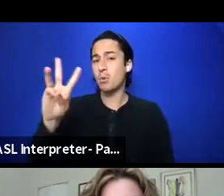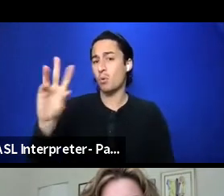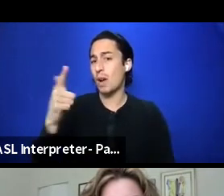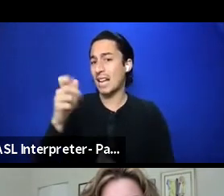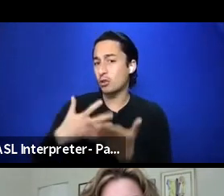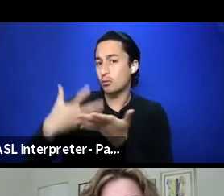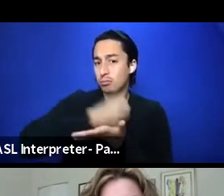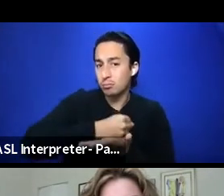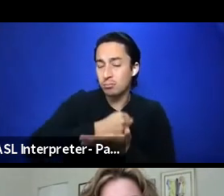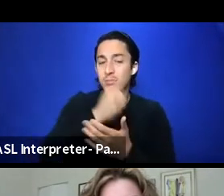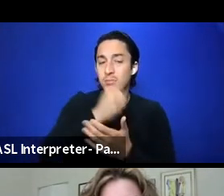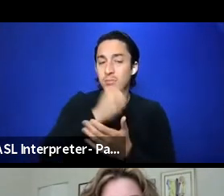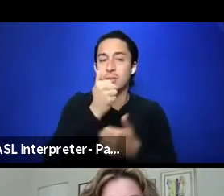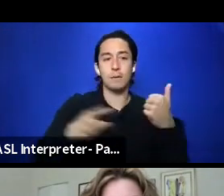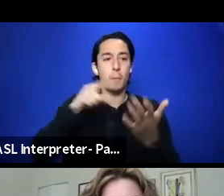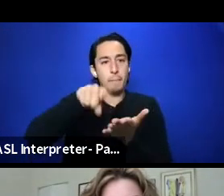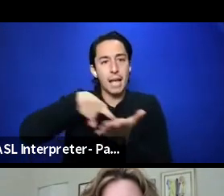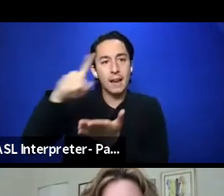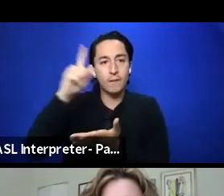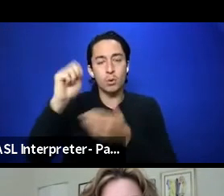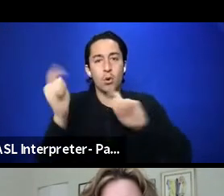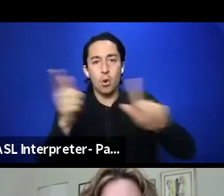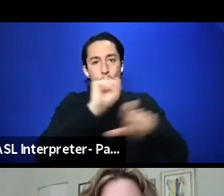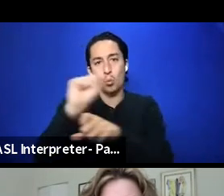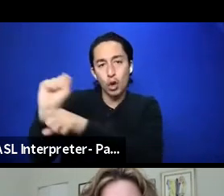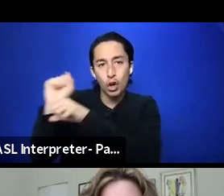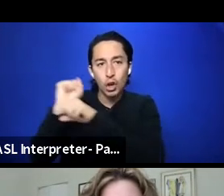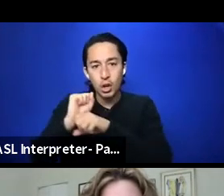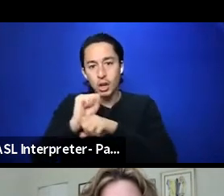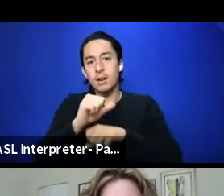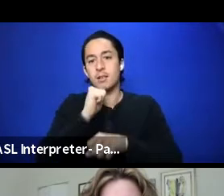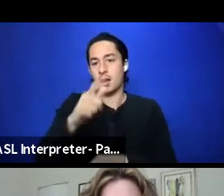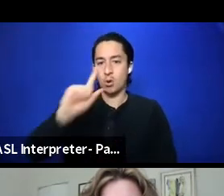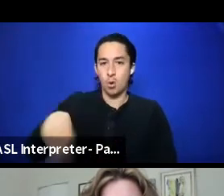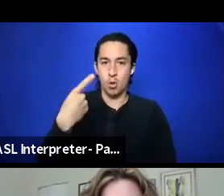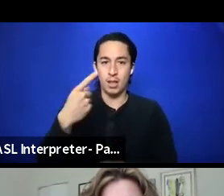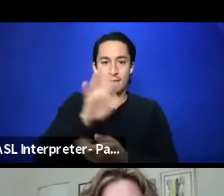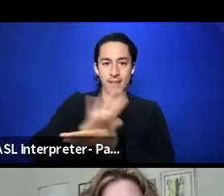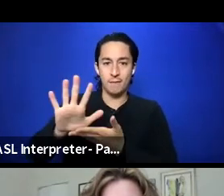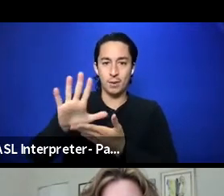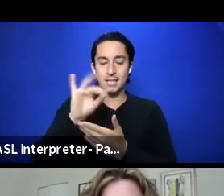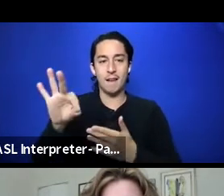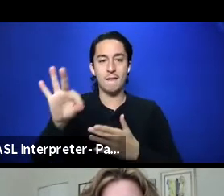paid for all of the work that they do at every stage of the way, and not just for the five weeks of rehearsal.